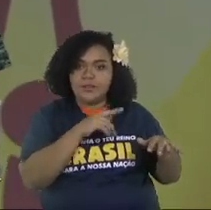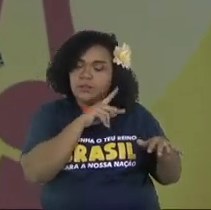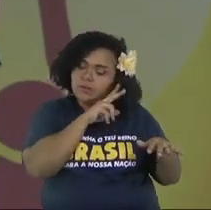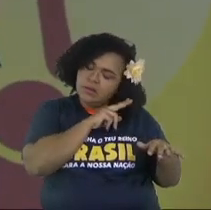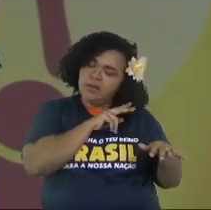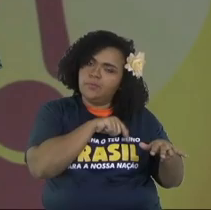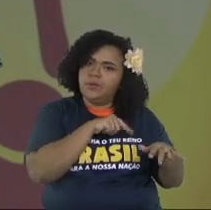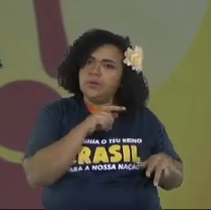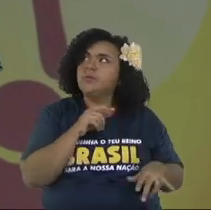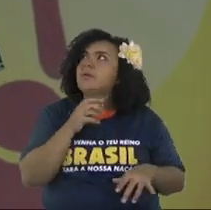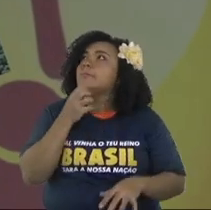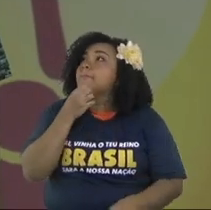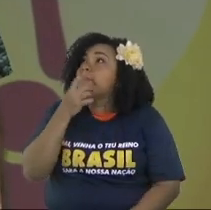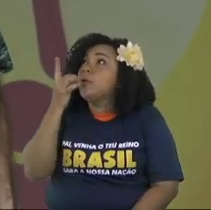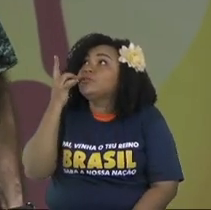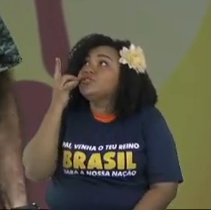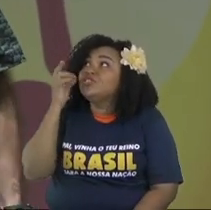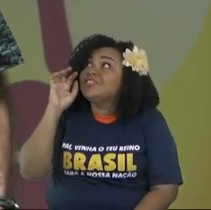Lord